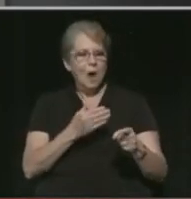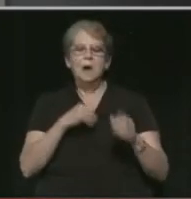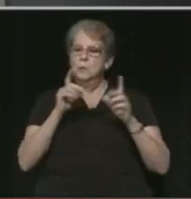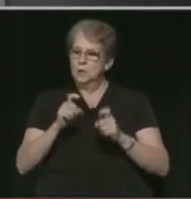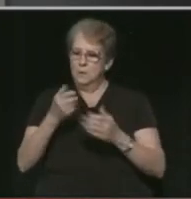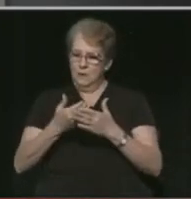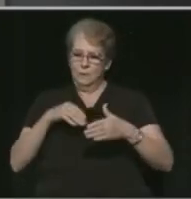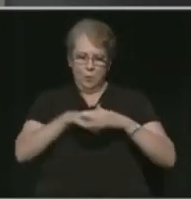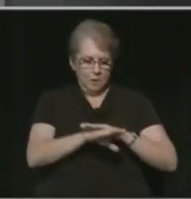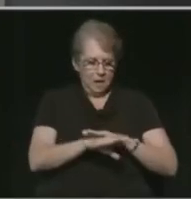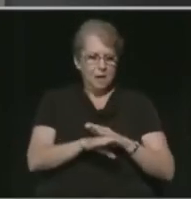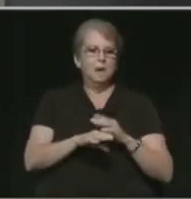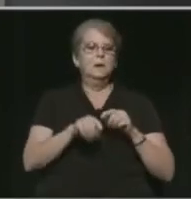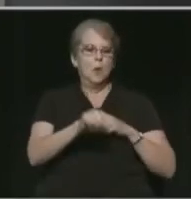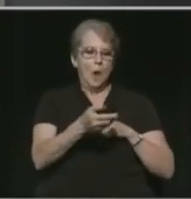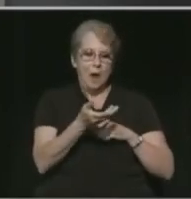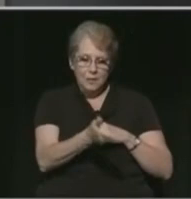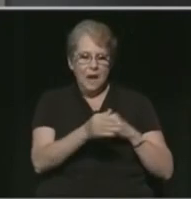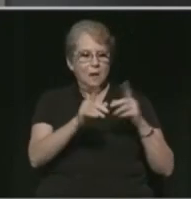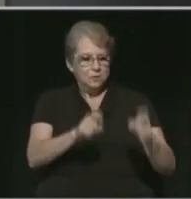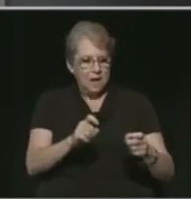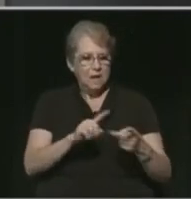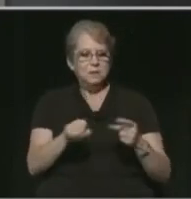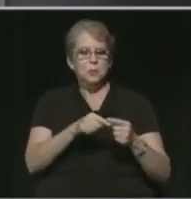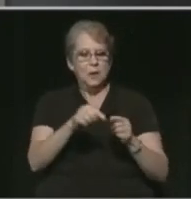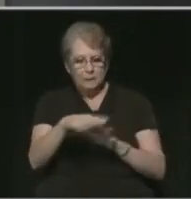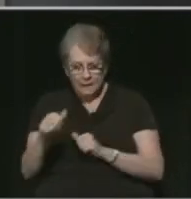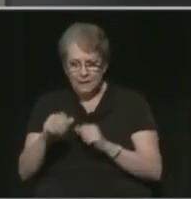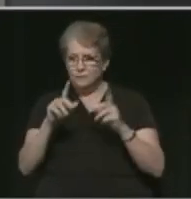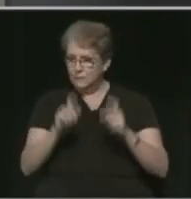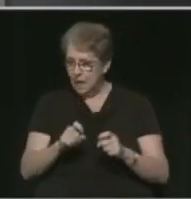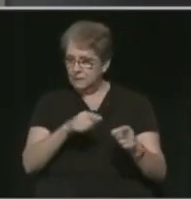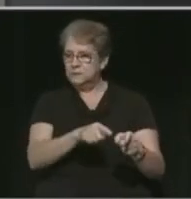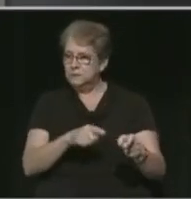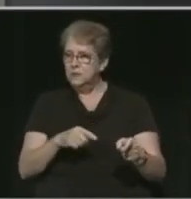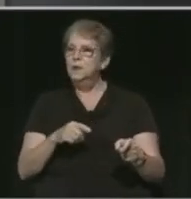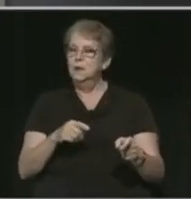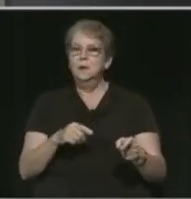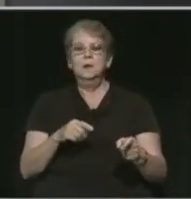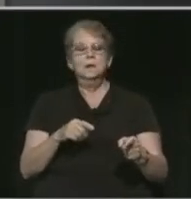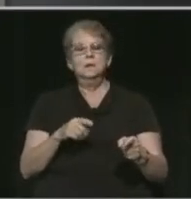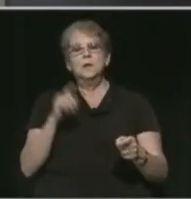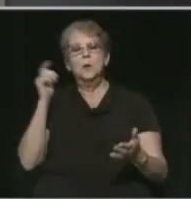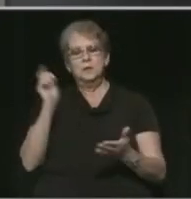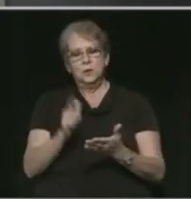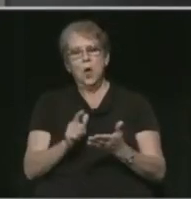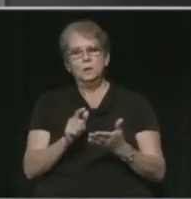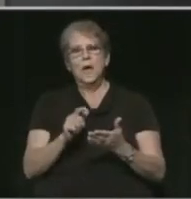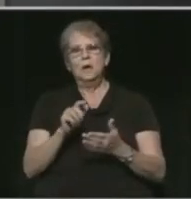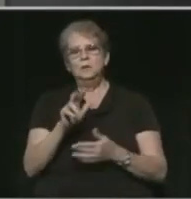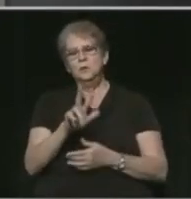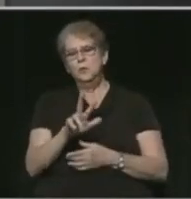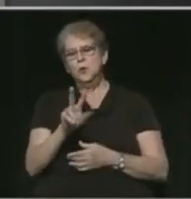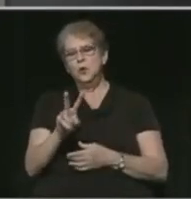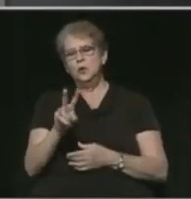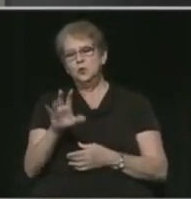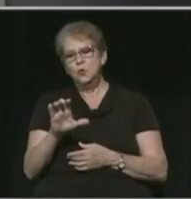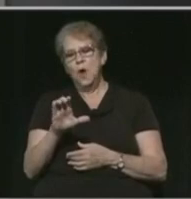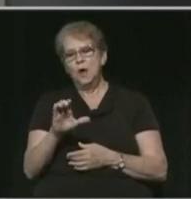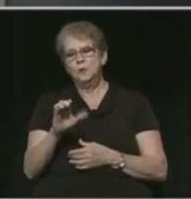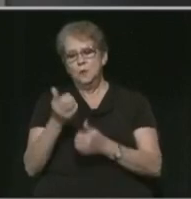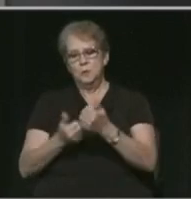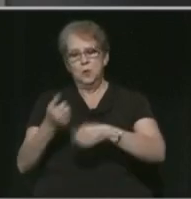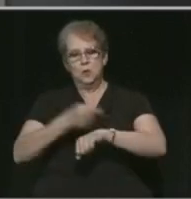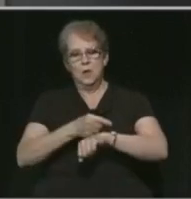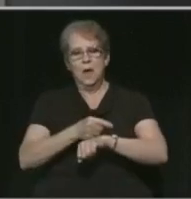they get in, test them while they're there, test them when they leave. And our jail population has gone down to somewhere around 3,200 a day from a